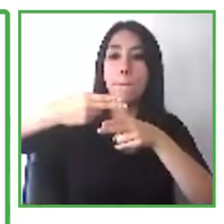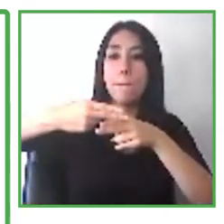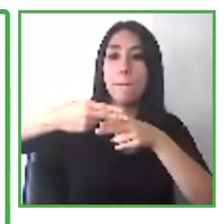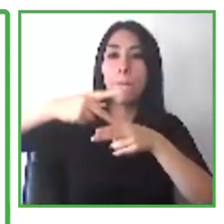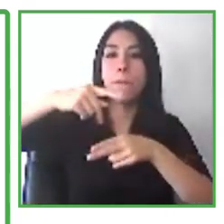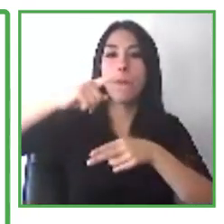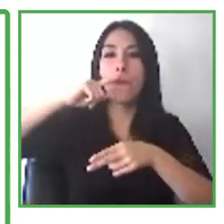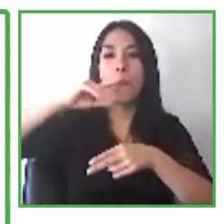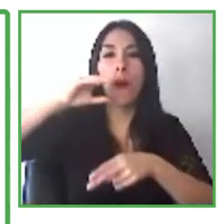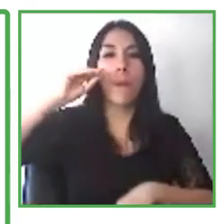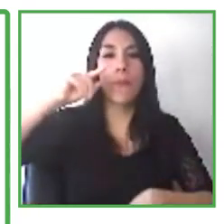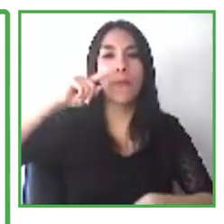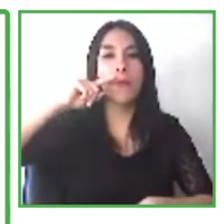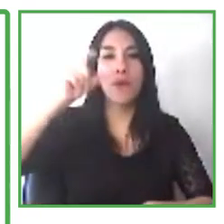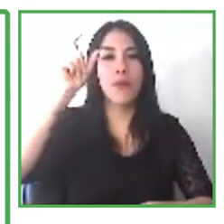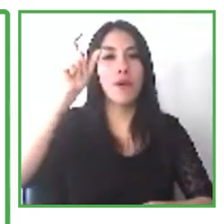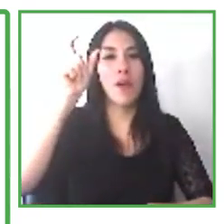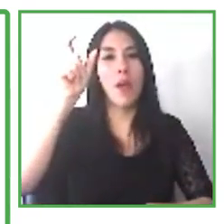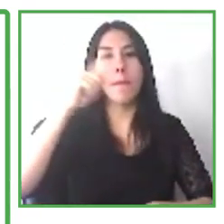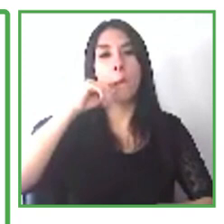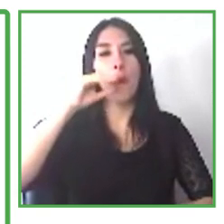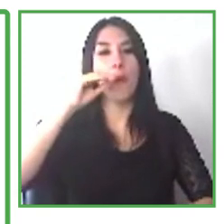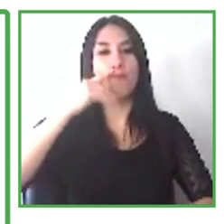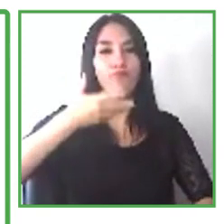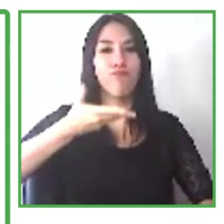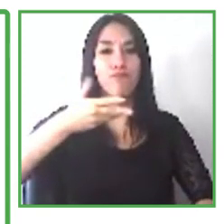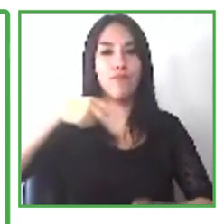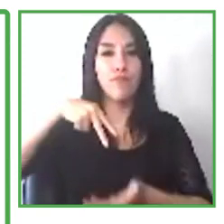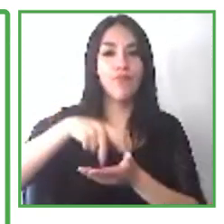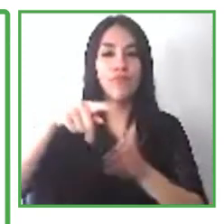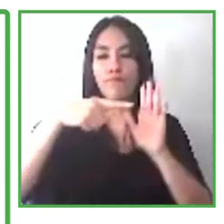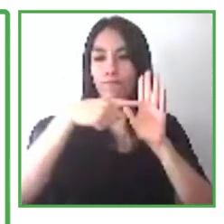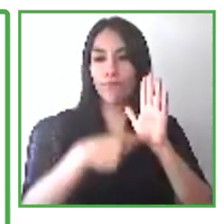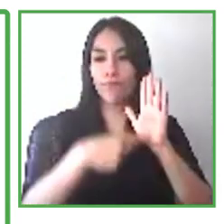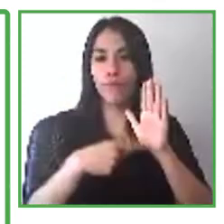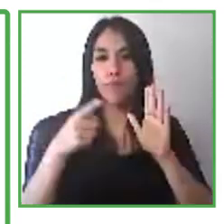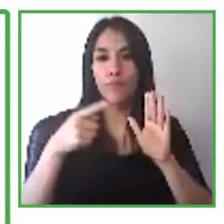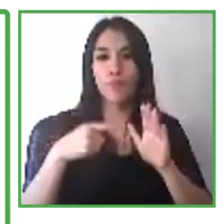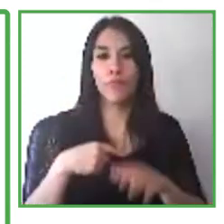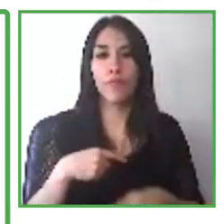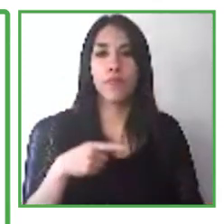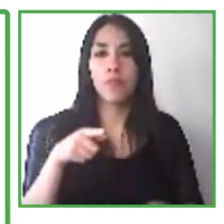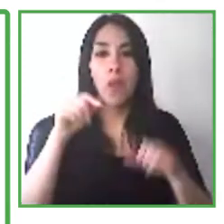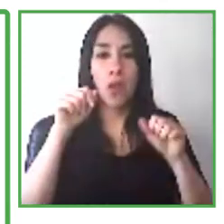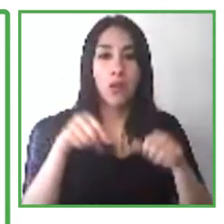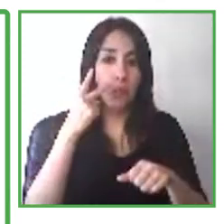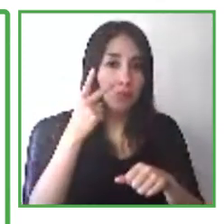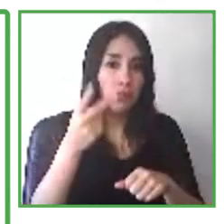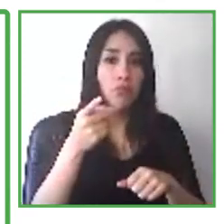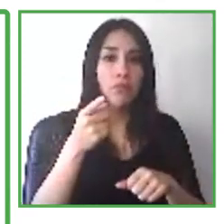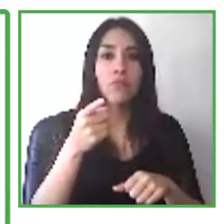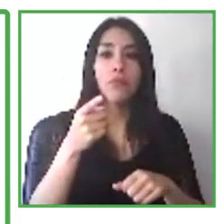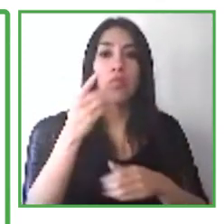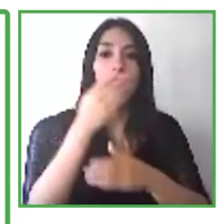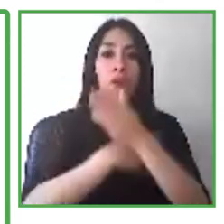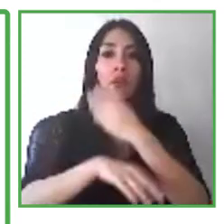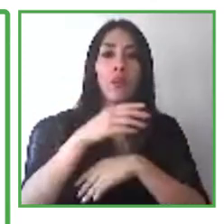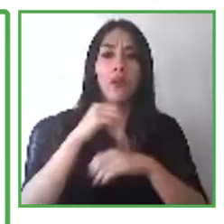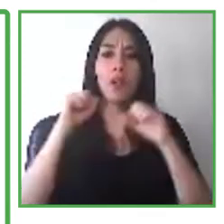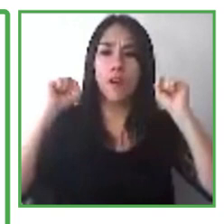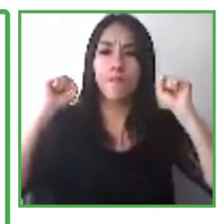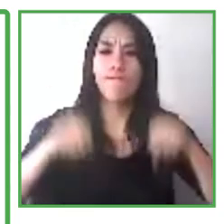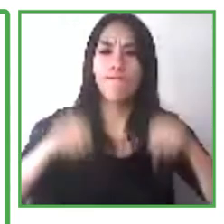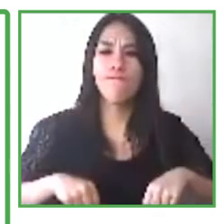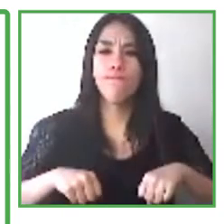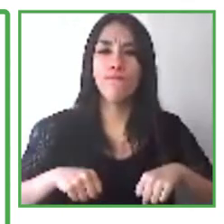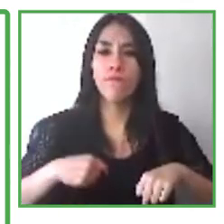technology to facilitate access to economic and educational opportunities. The opportunity that we see here is that people with